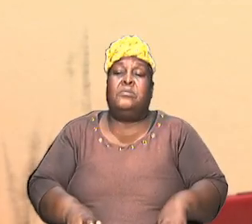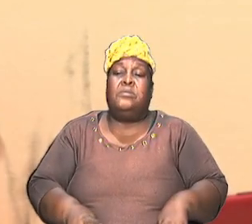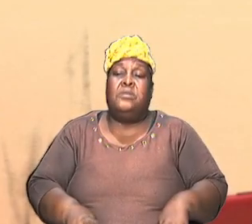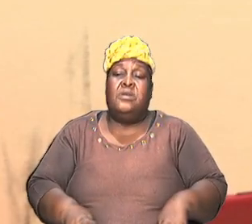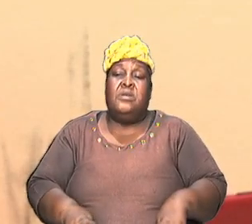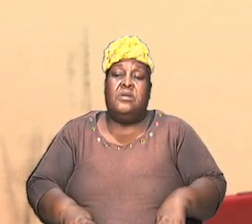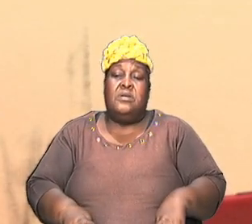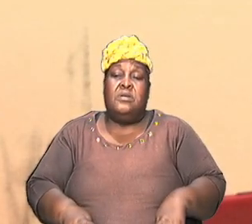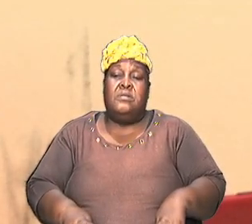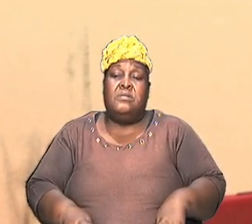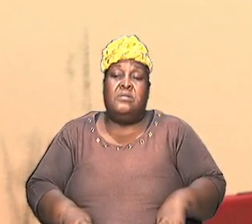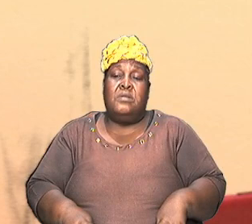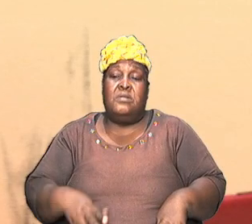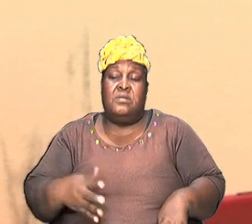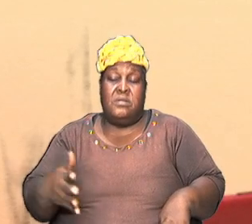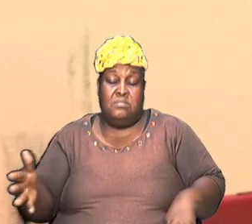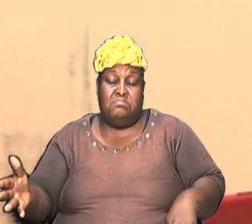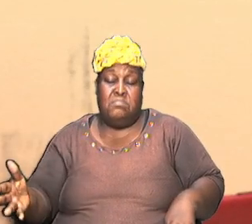of events